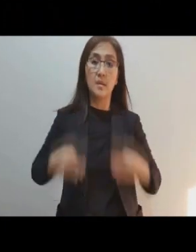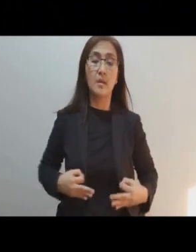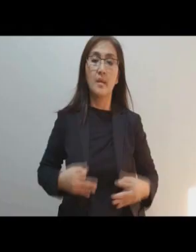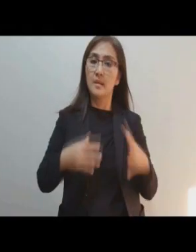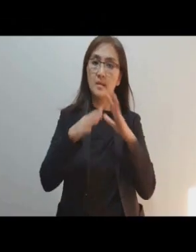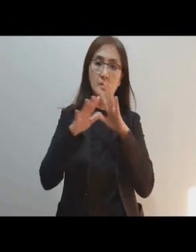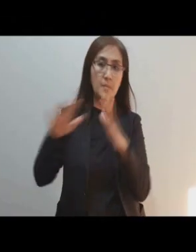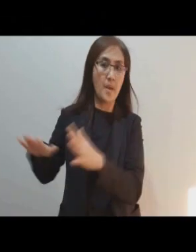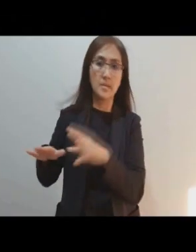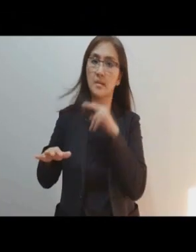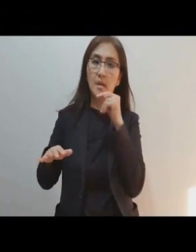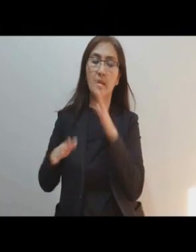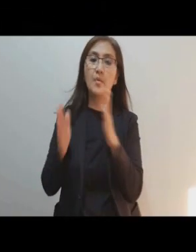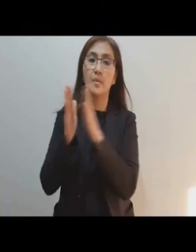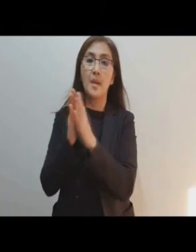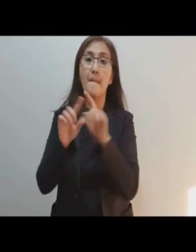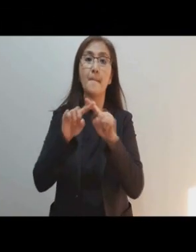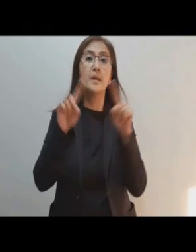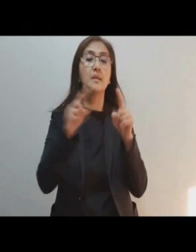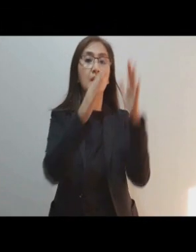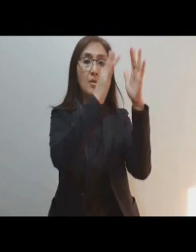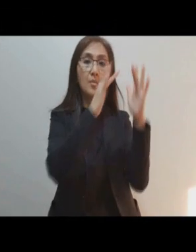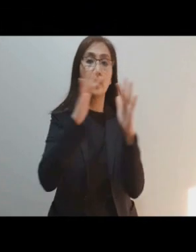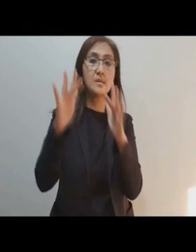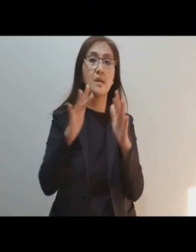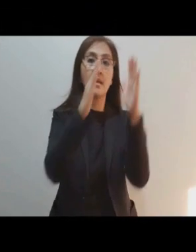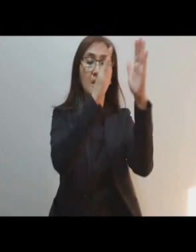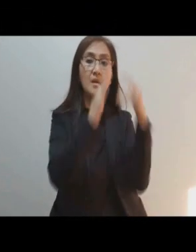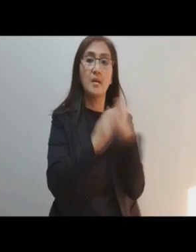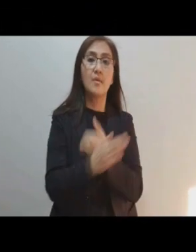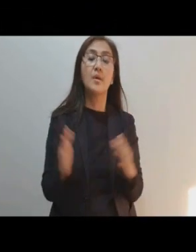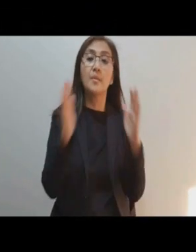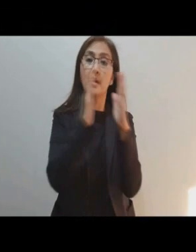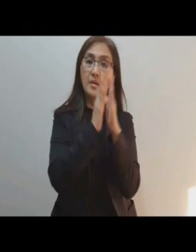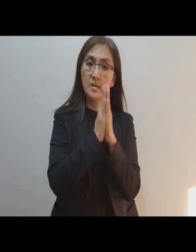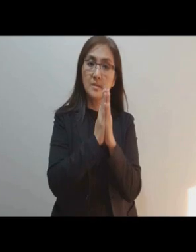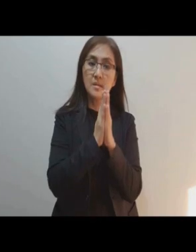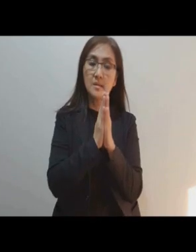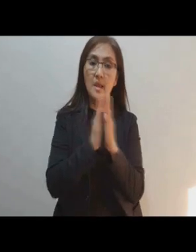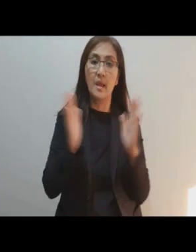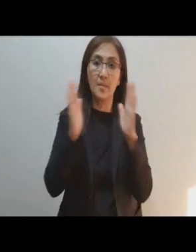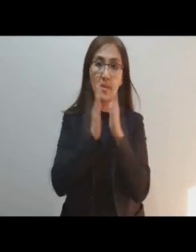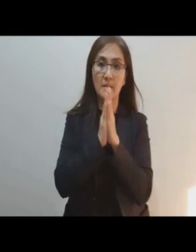despise not our petitions, but in your mercy hear and answer our prayers. Amen.